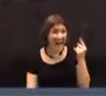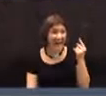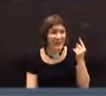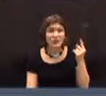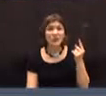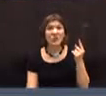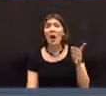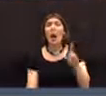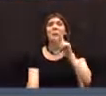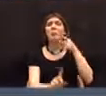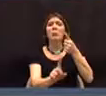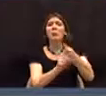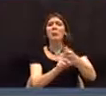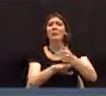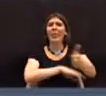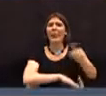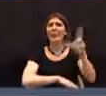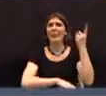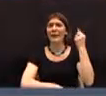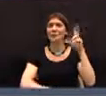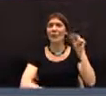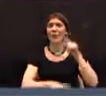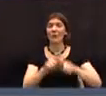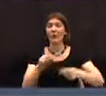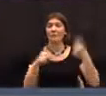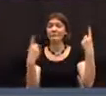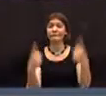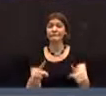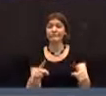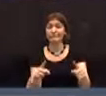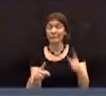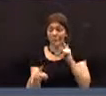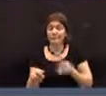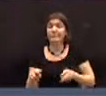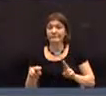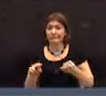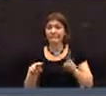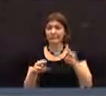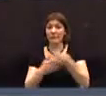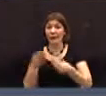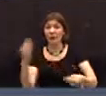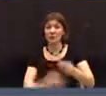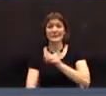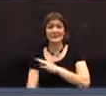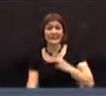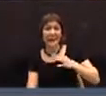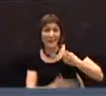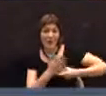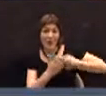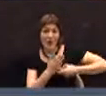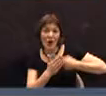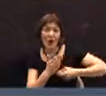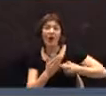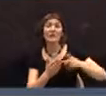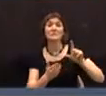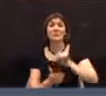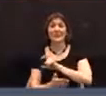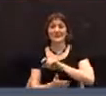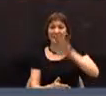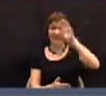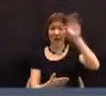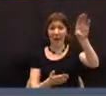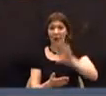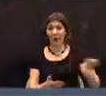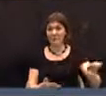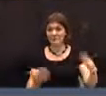was a culprit. It's just that, um, there's been a steady increase in the budget personnel, and we took out part of the police firebomb.